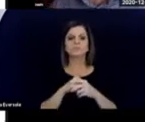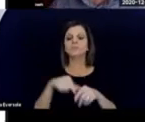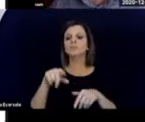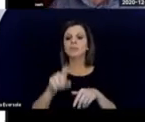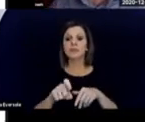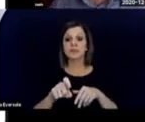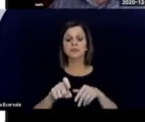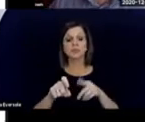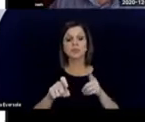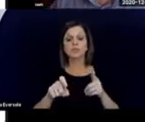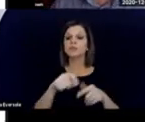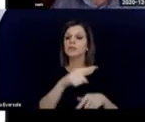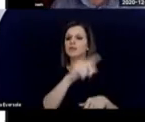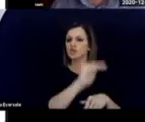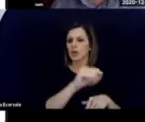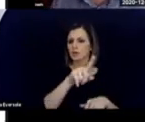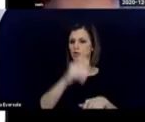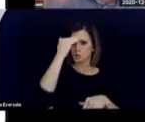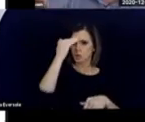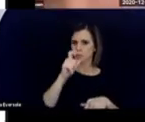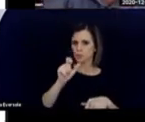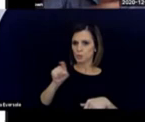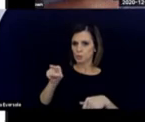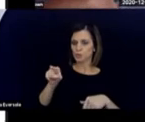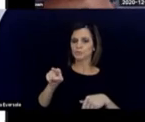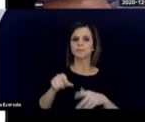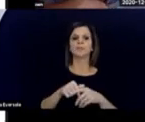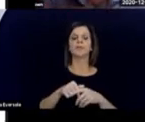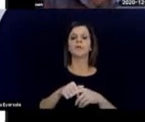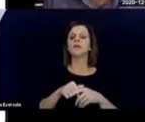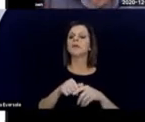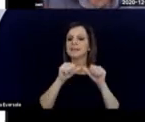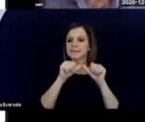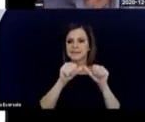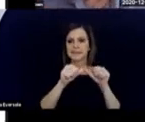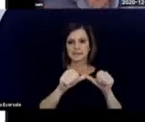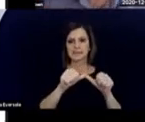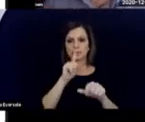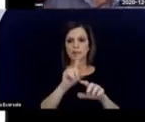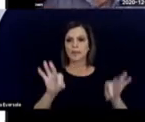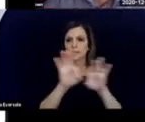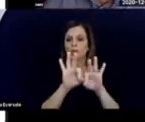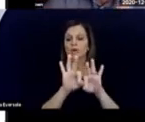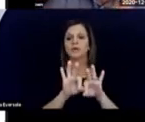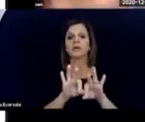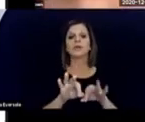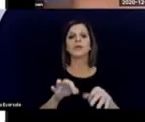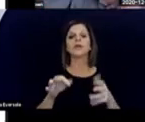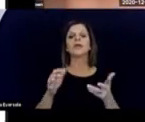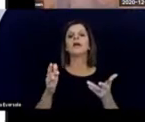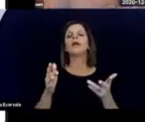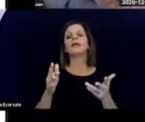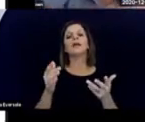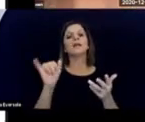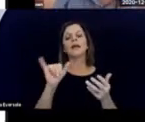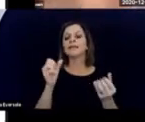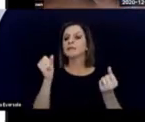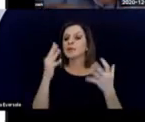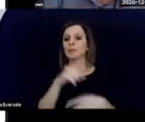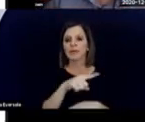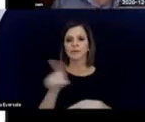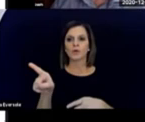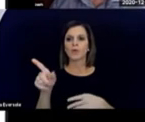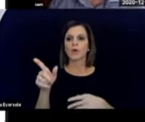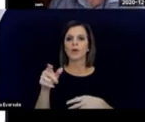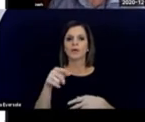by the child, and they need to be consistent. Now, again, like so many of the lists I've shown you, this is, you know,